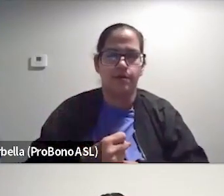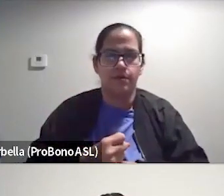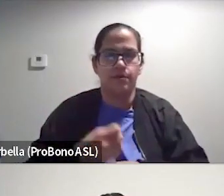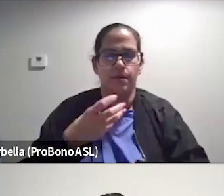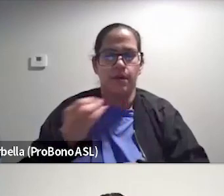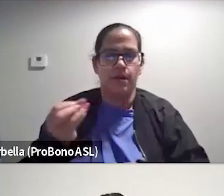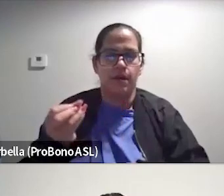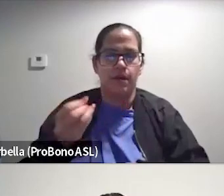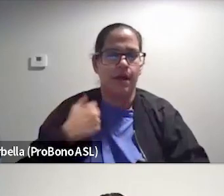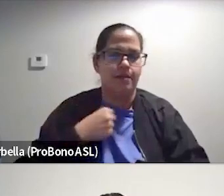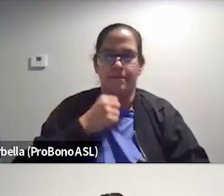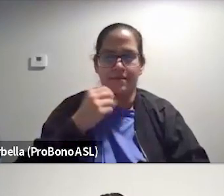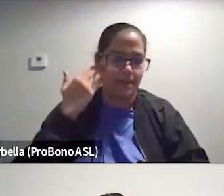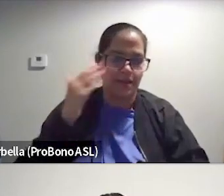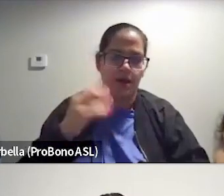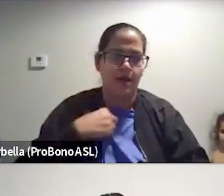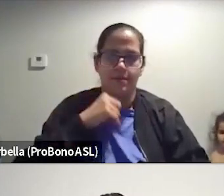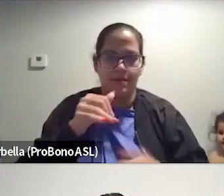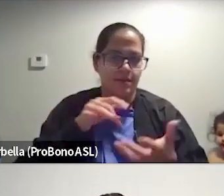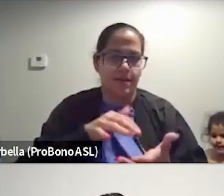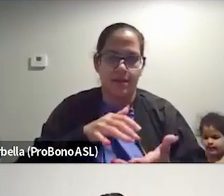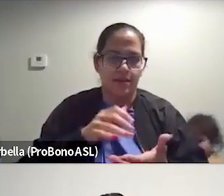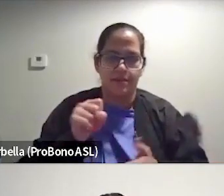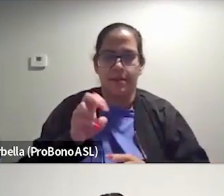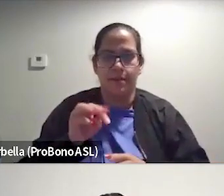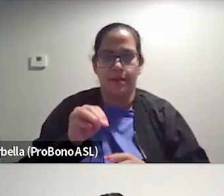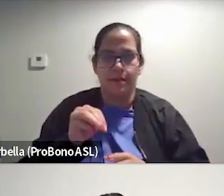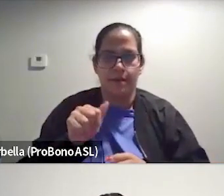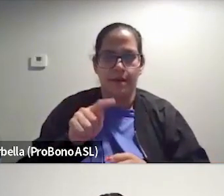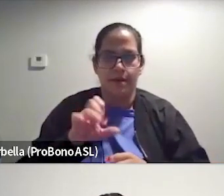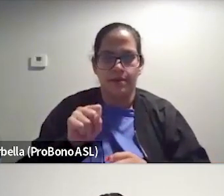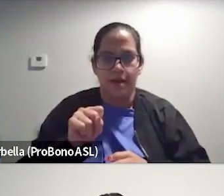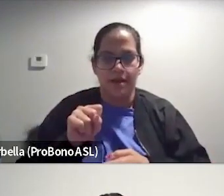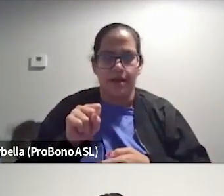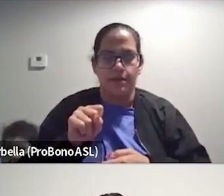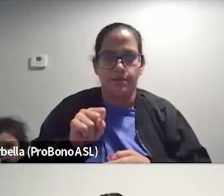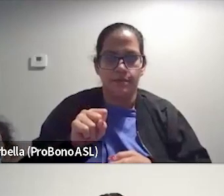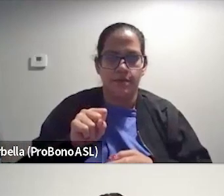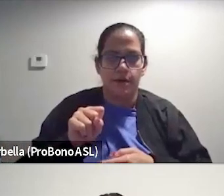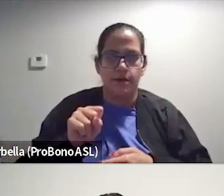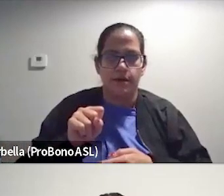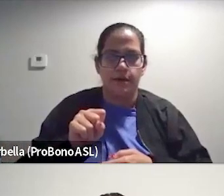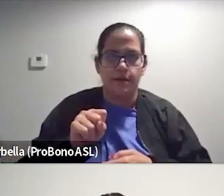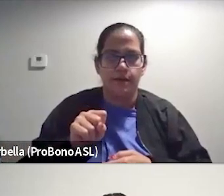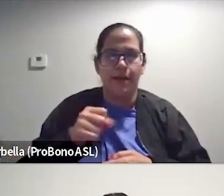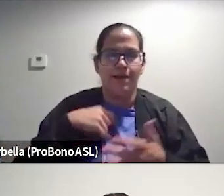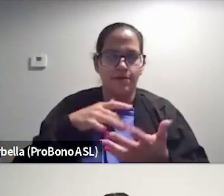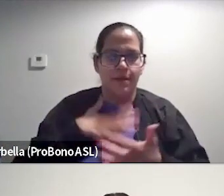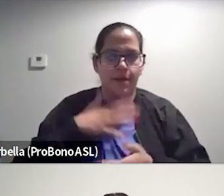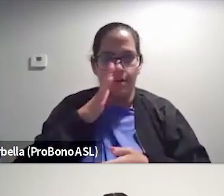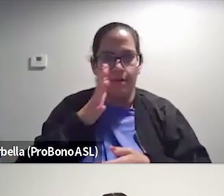and I didn't know, I, I didn't study somatics, right? Like I did, I studied, um, my grandmother